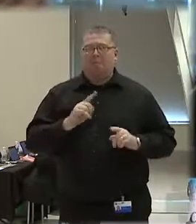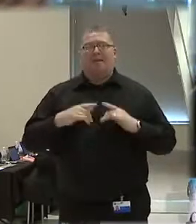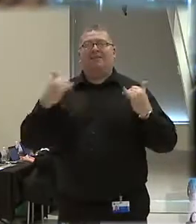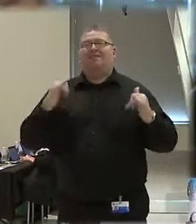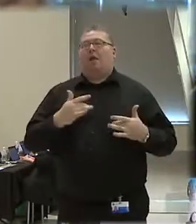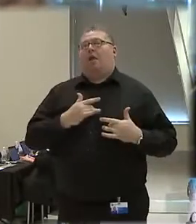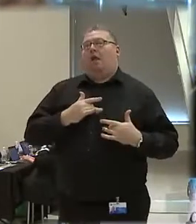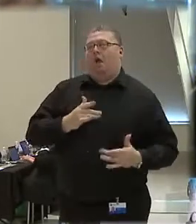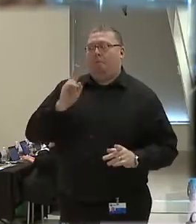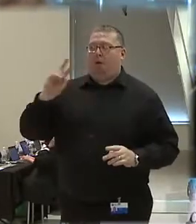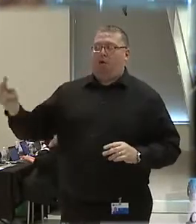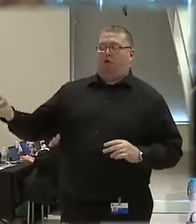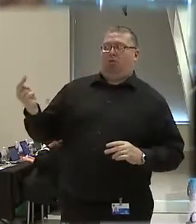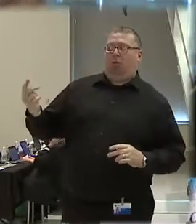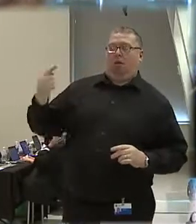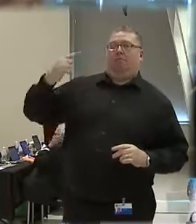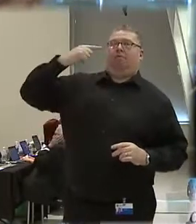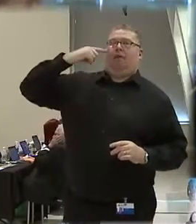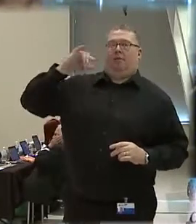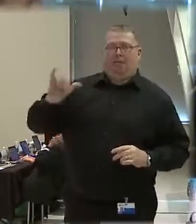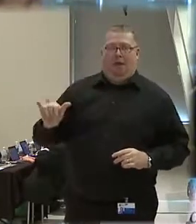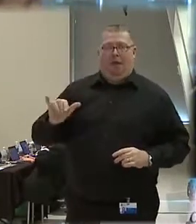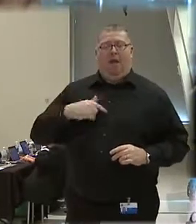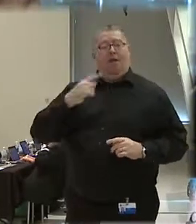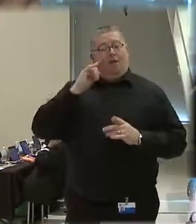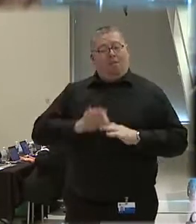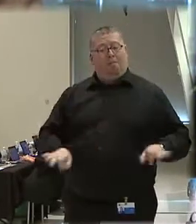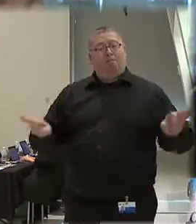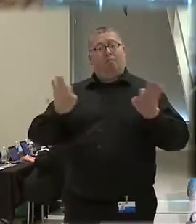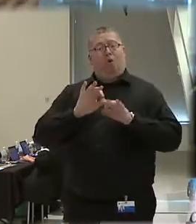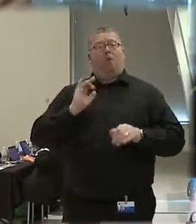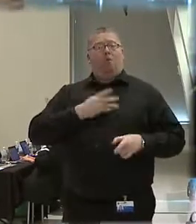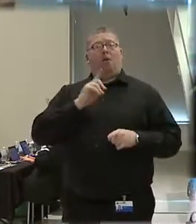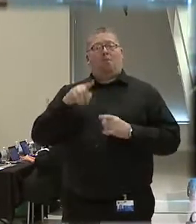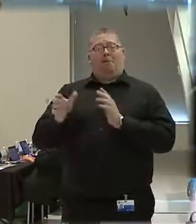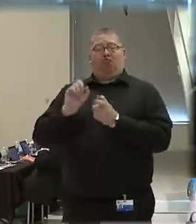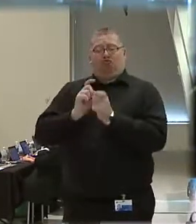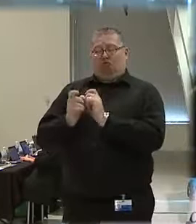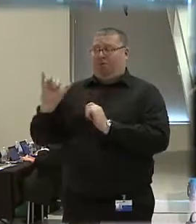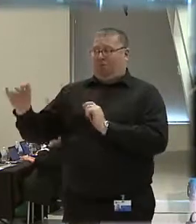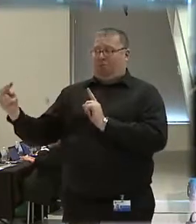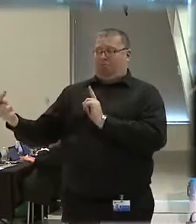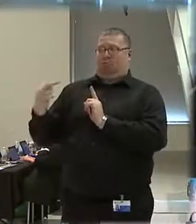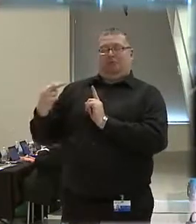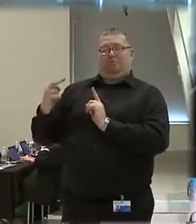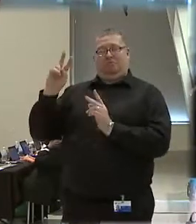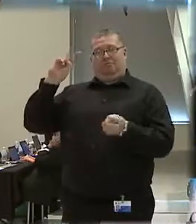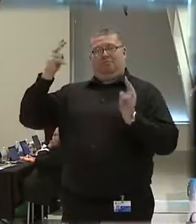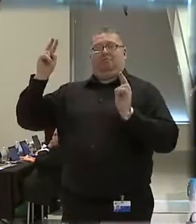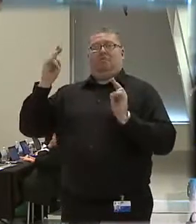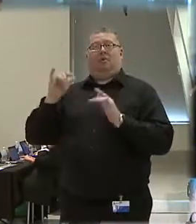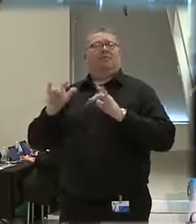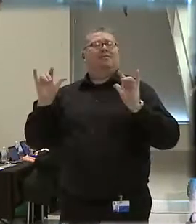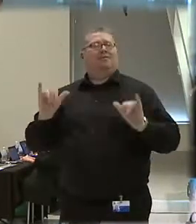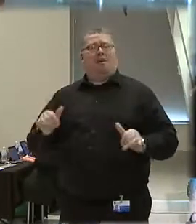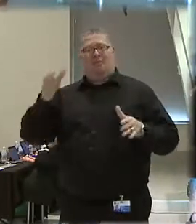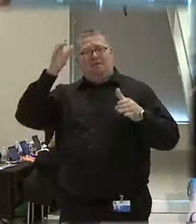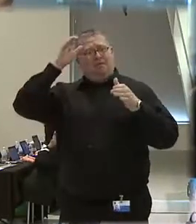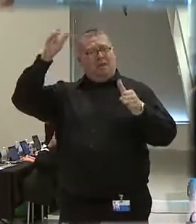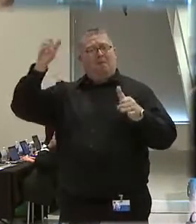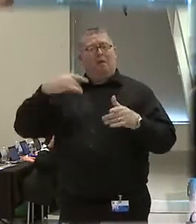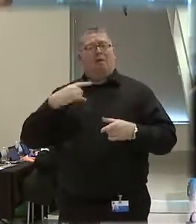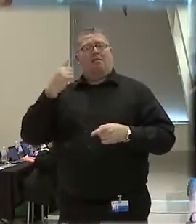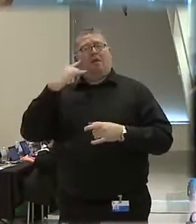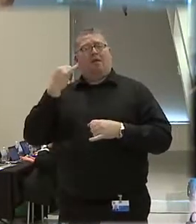lends itself to that conversation. So I think it's incumbent upon us to remove that. And by the same token, by the same token, look, in the